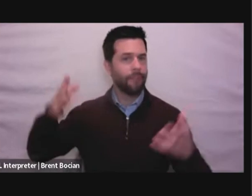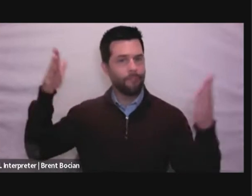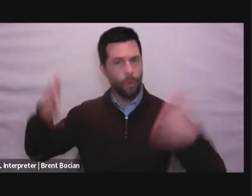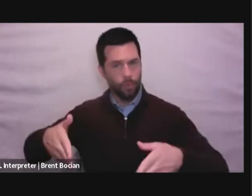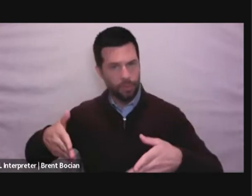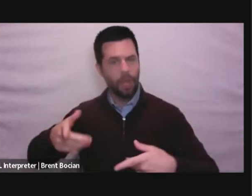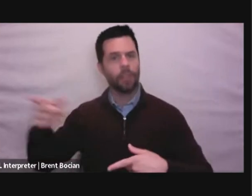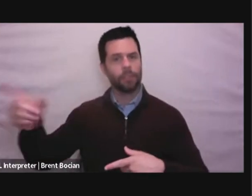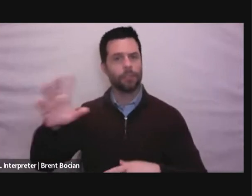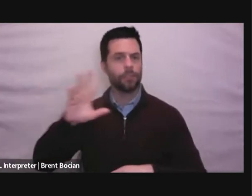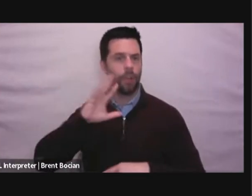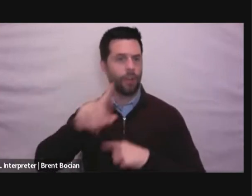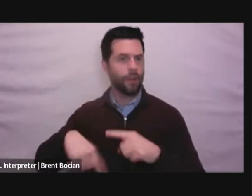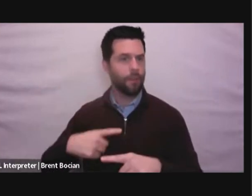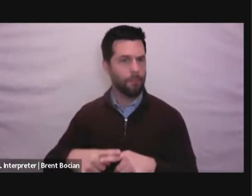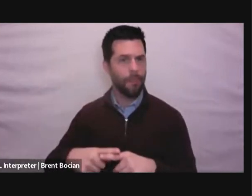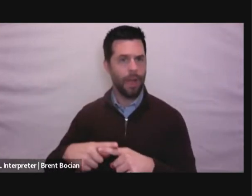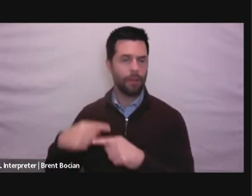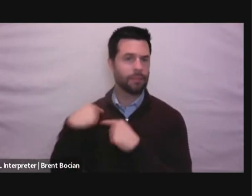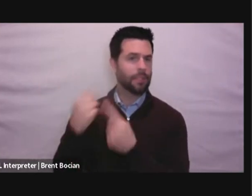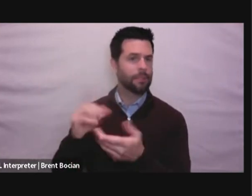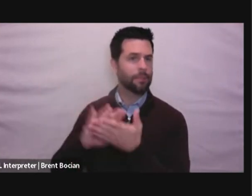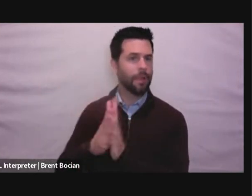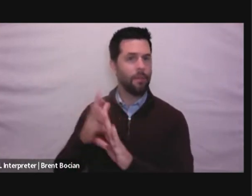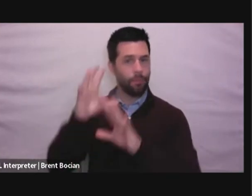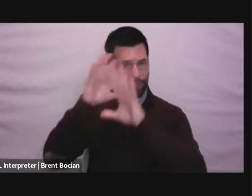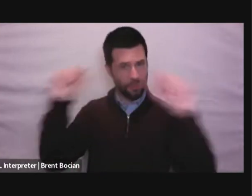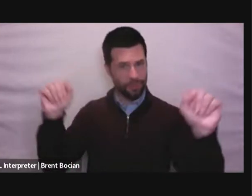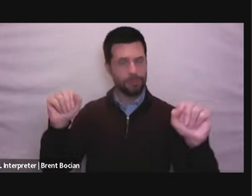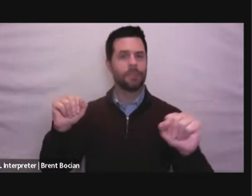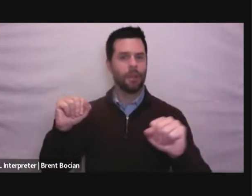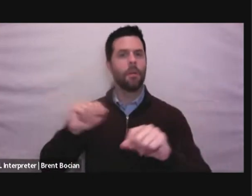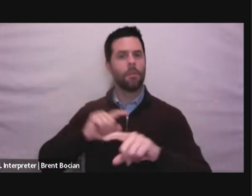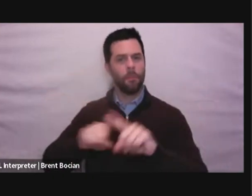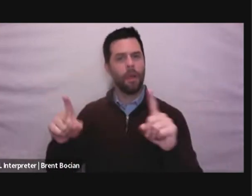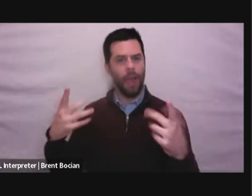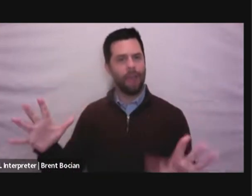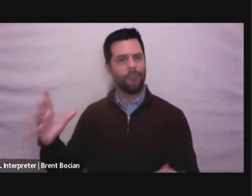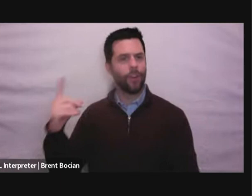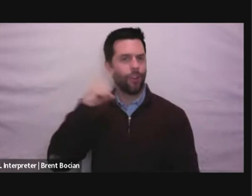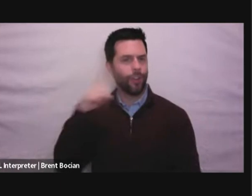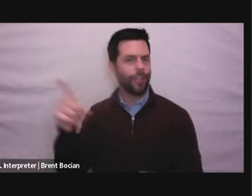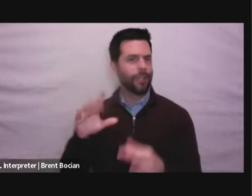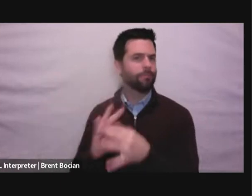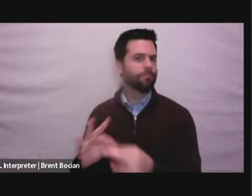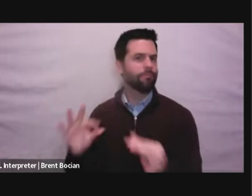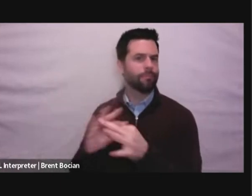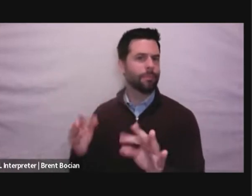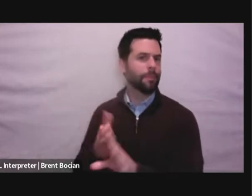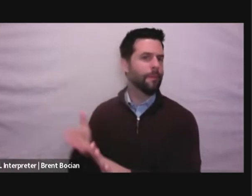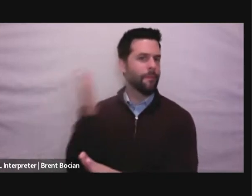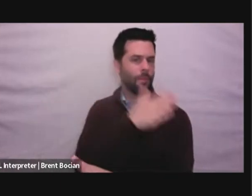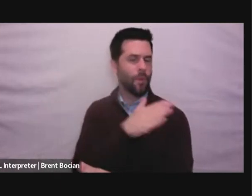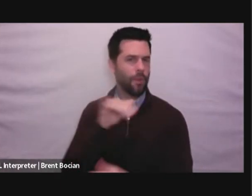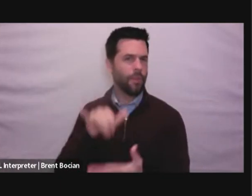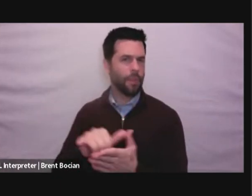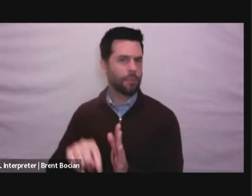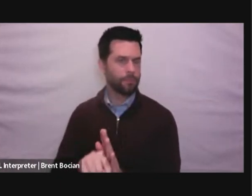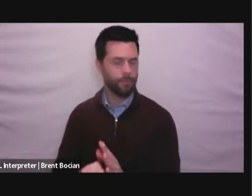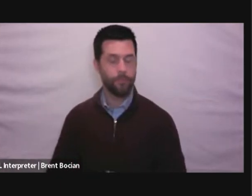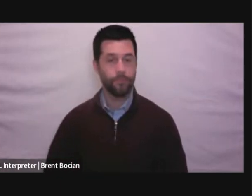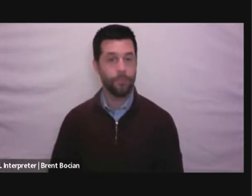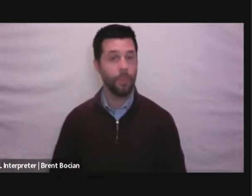about, certainly since he became president. But I've heard him focus on it for a long time before that. And the good news is this.